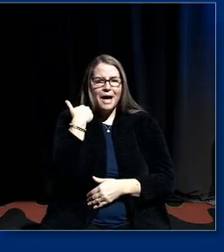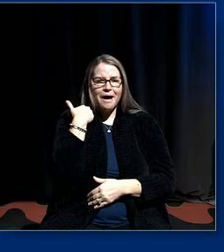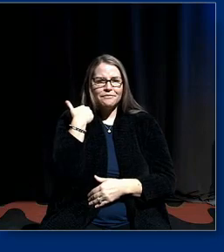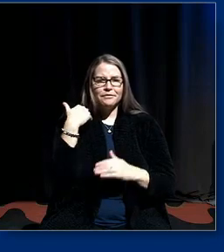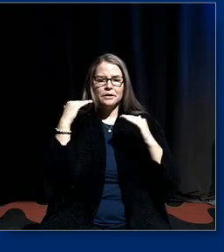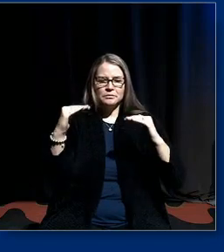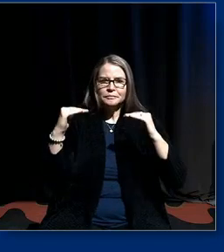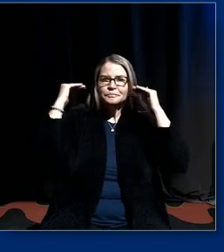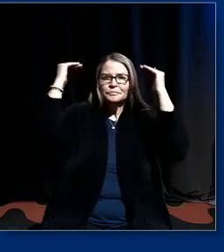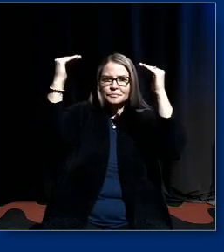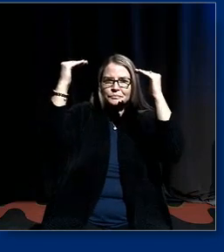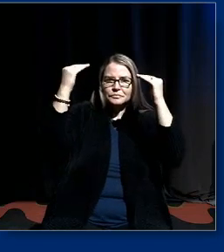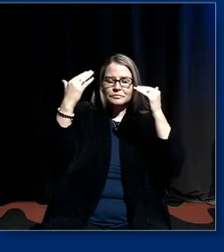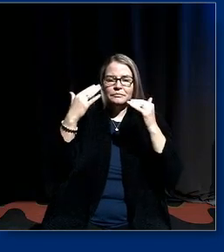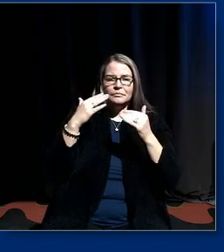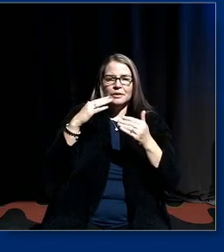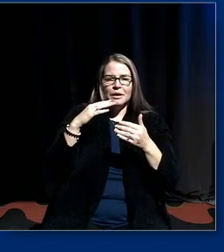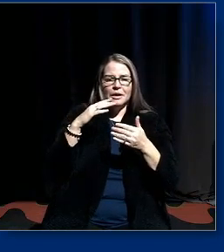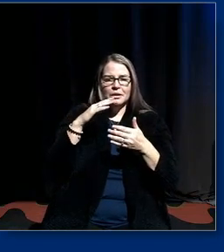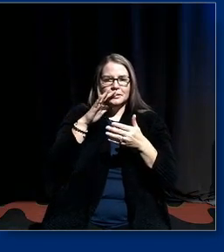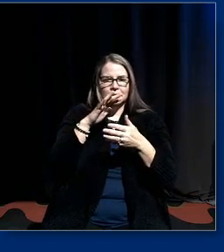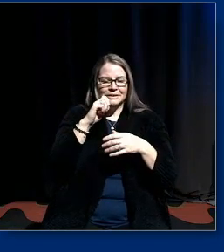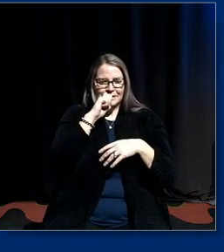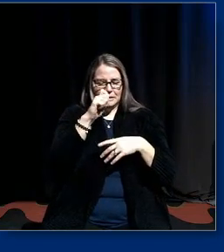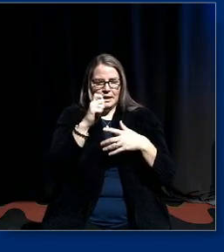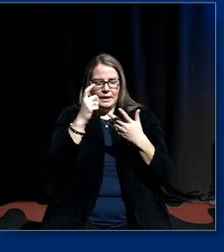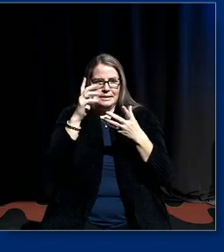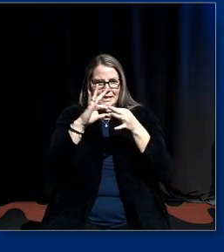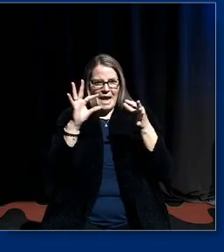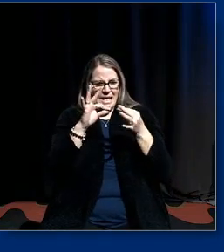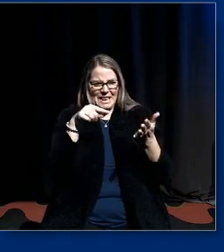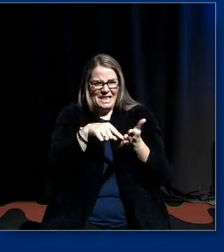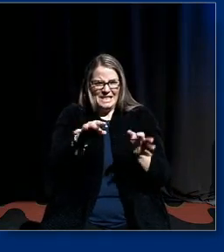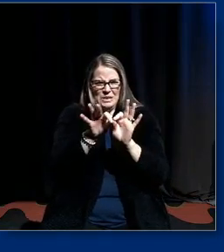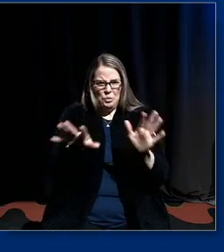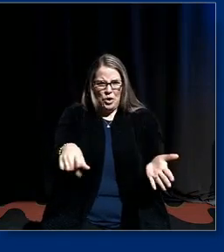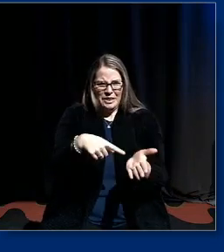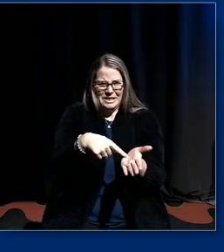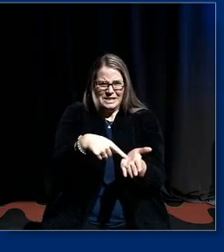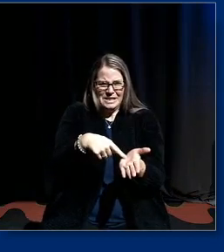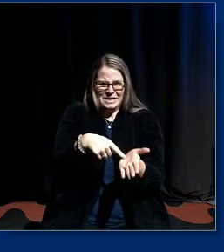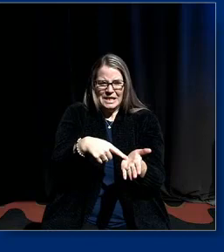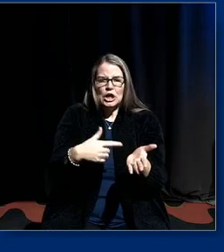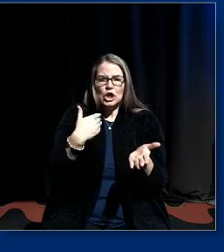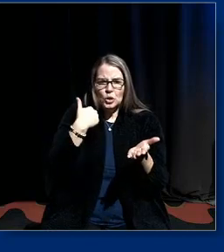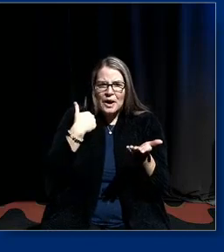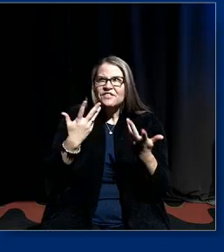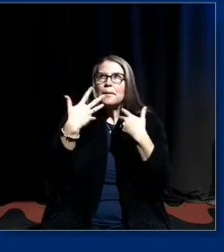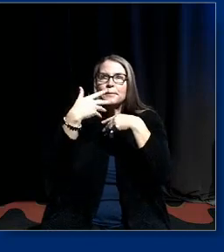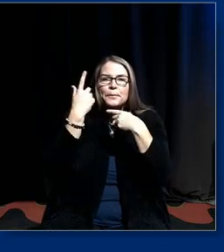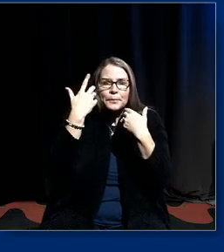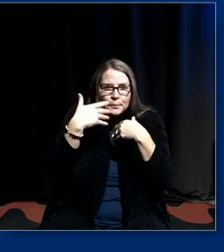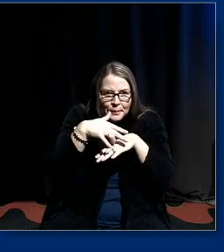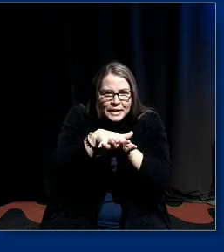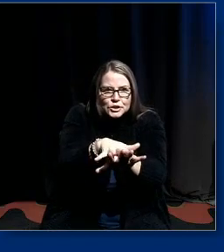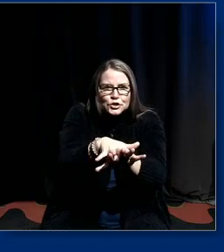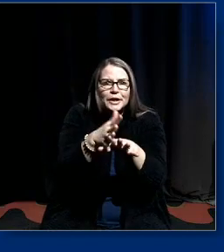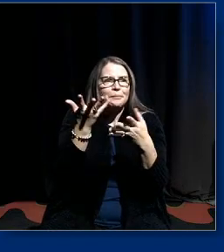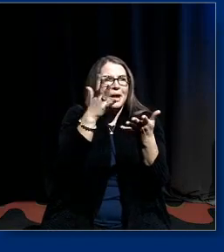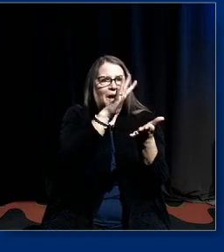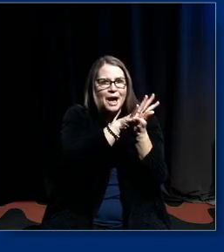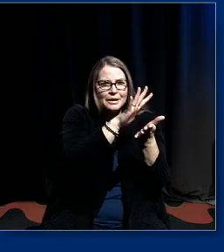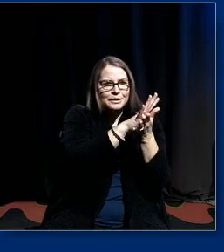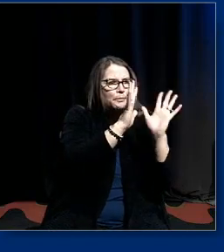saying this is ridiculous it's not worth the paper it's printed on you had mainstream academic bodies